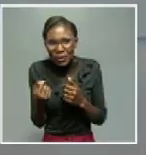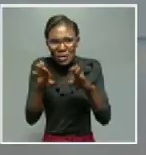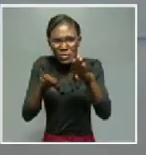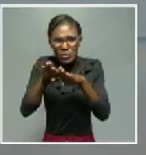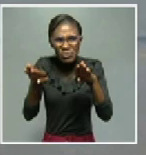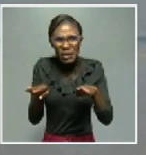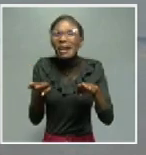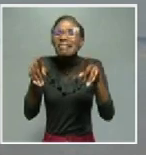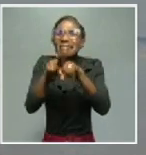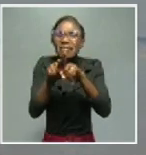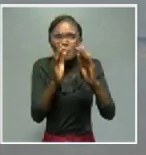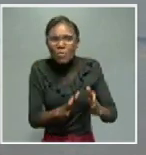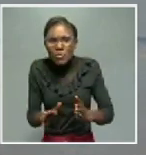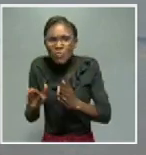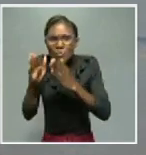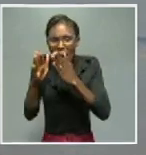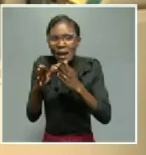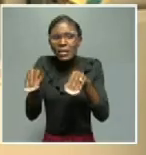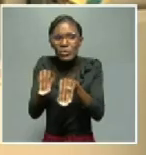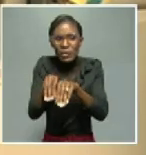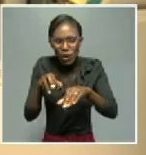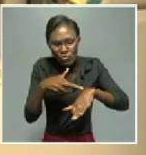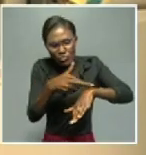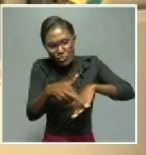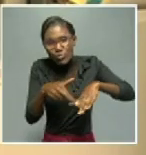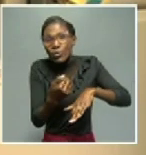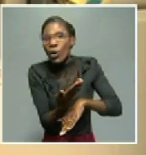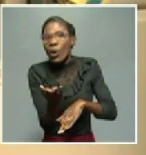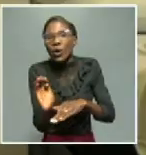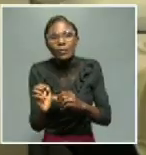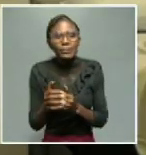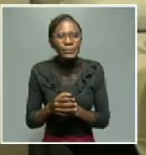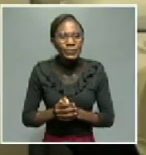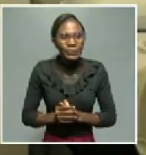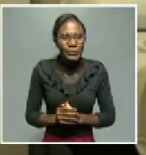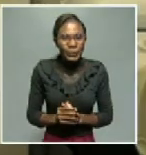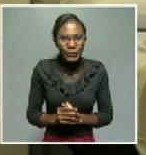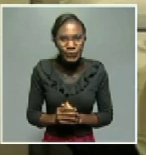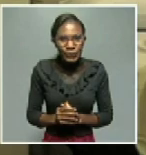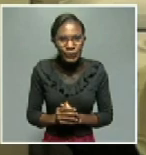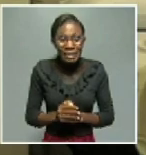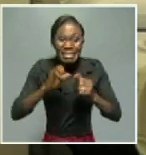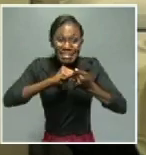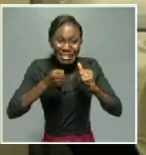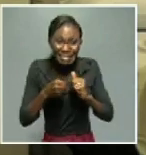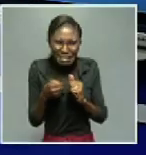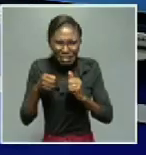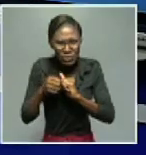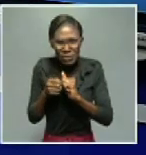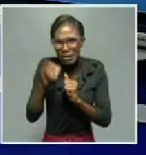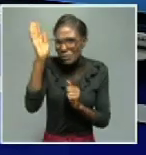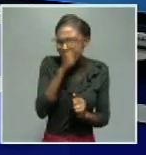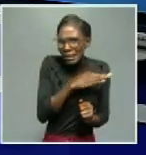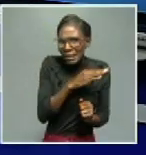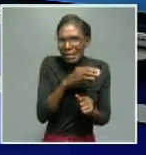protocols that have been outlined that are actually impacting the whole region. Despite the challenges, how have you felt